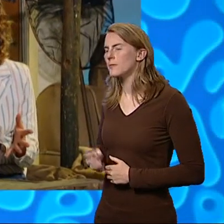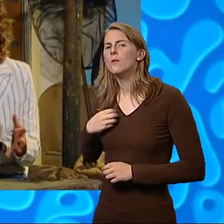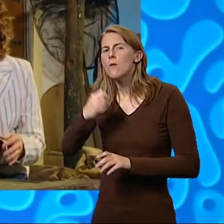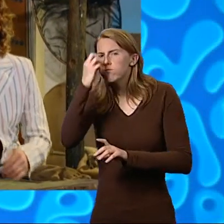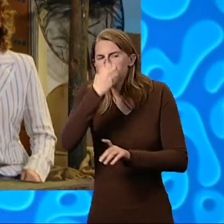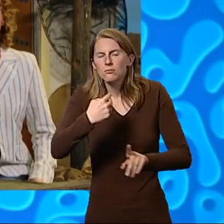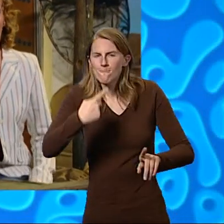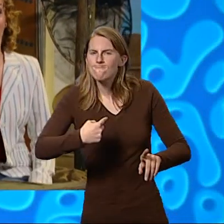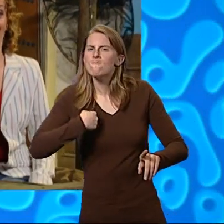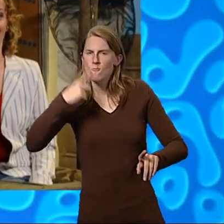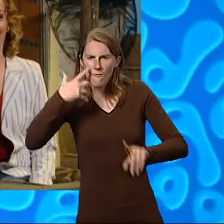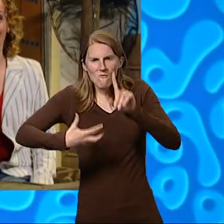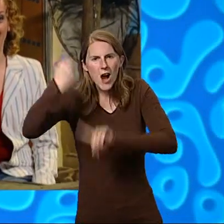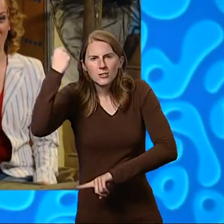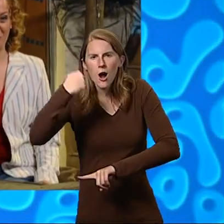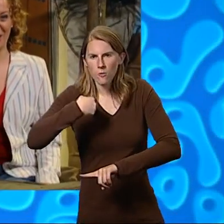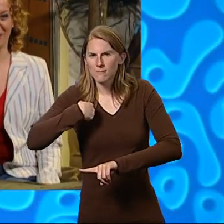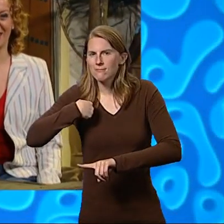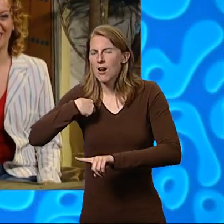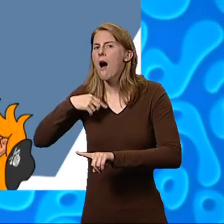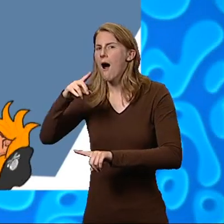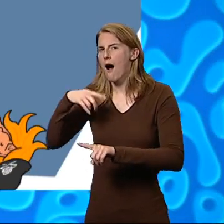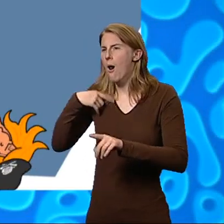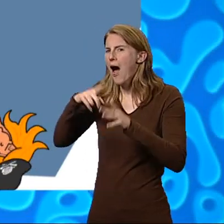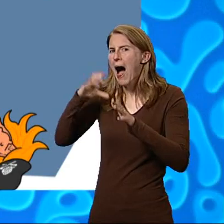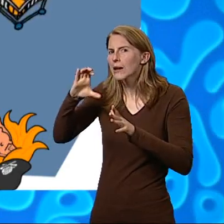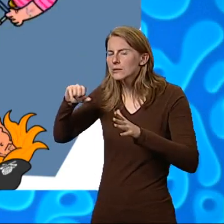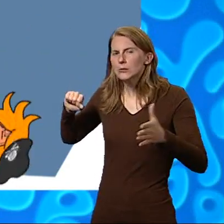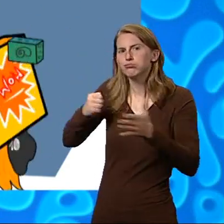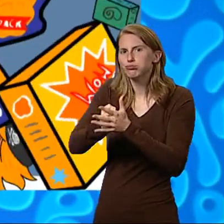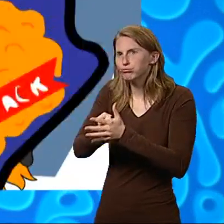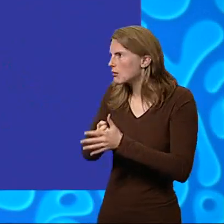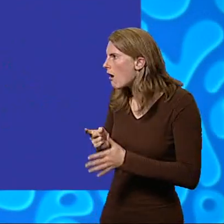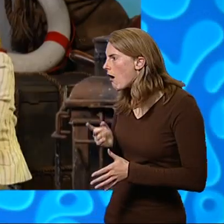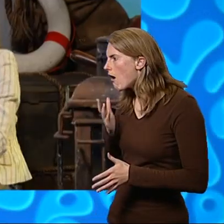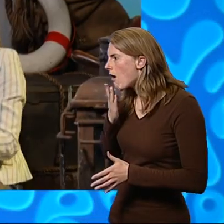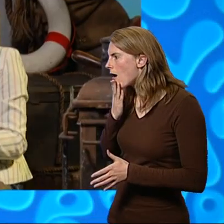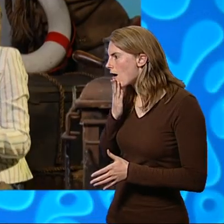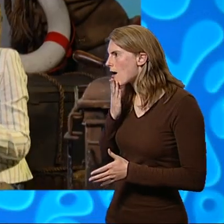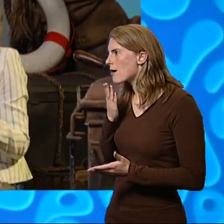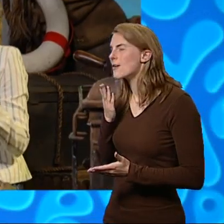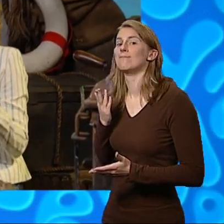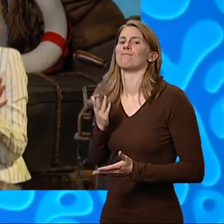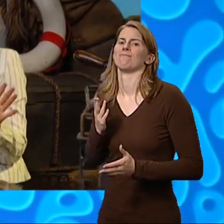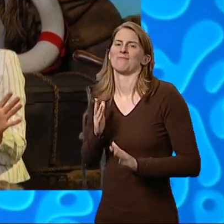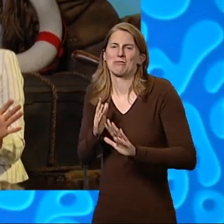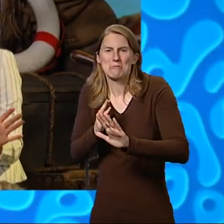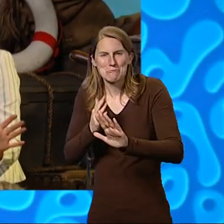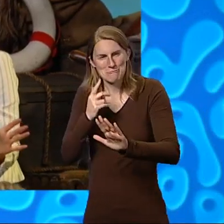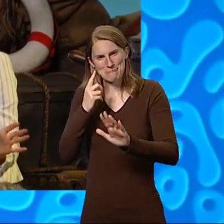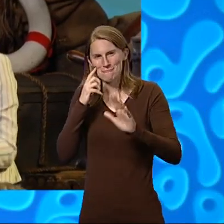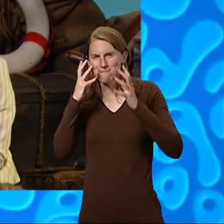Fofum. I shall have an accident on purpose. Crash! I'm so